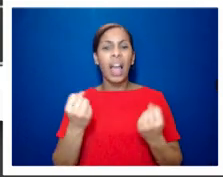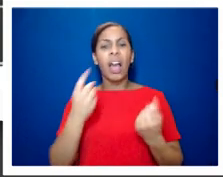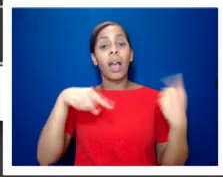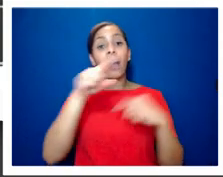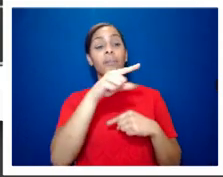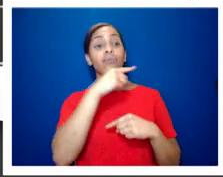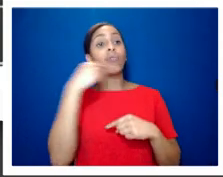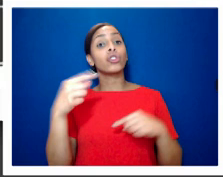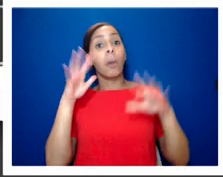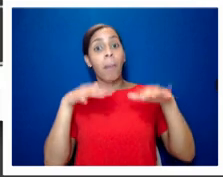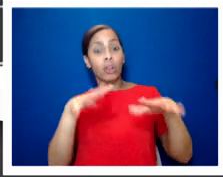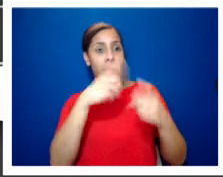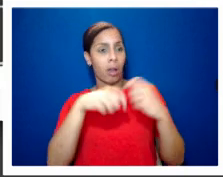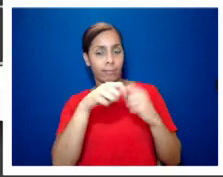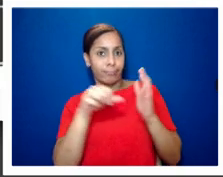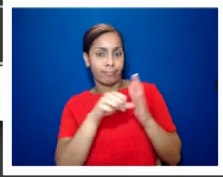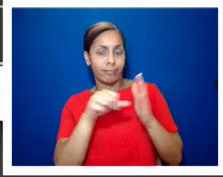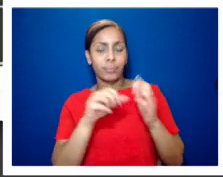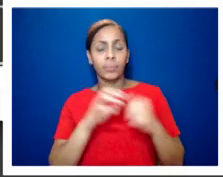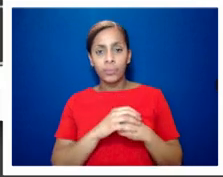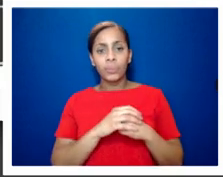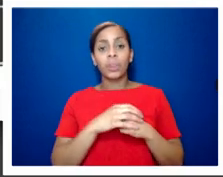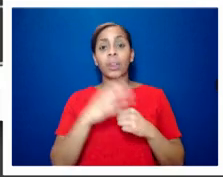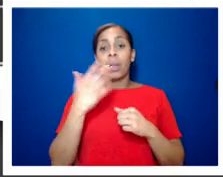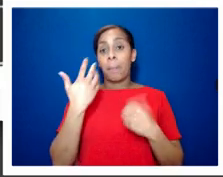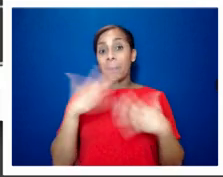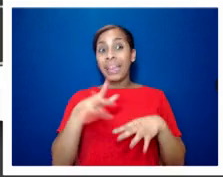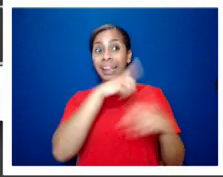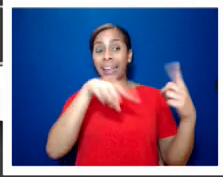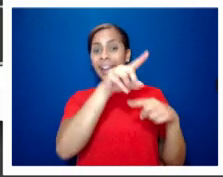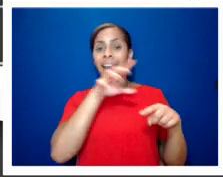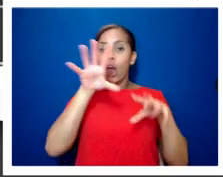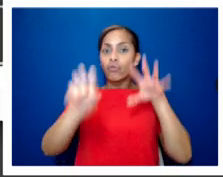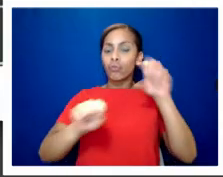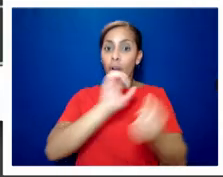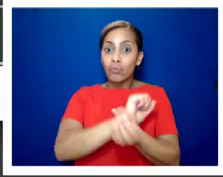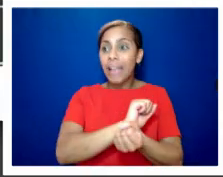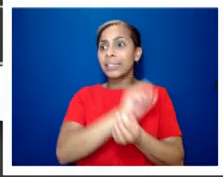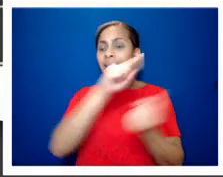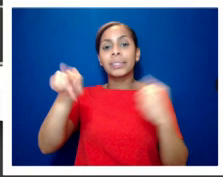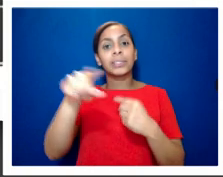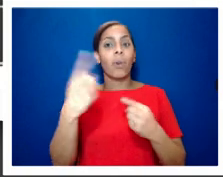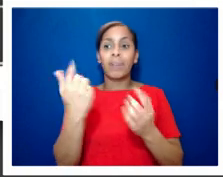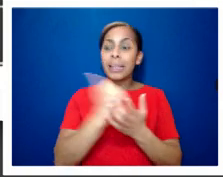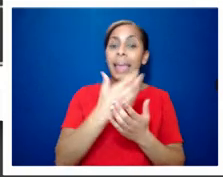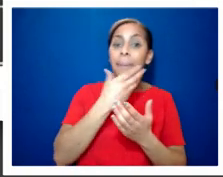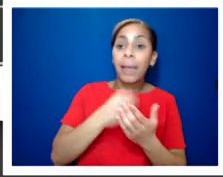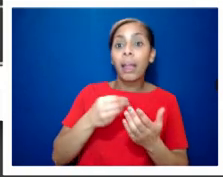2017 saw reports of arrests torture and killings and of gay men in republic of cechnya